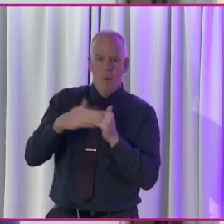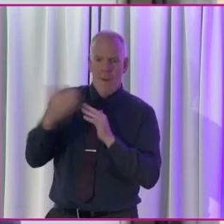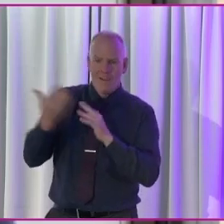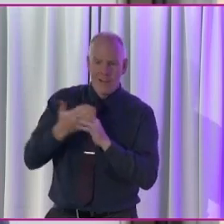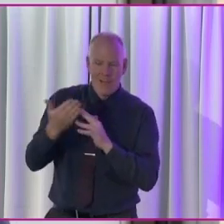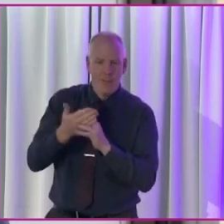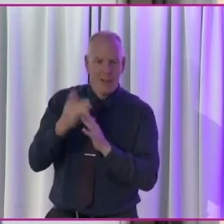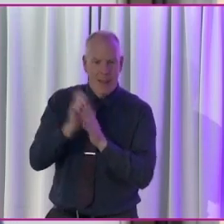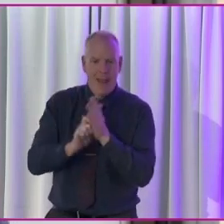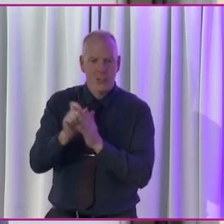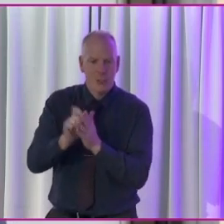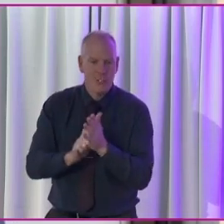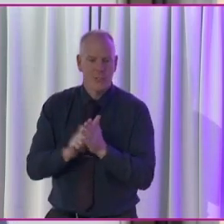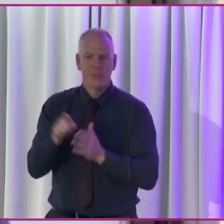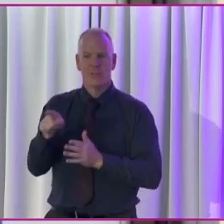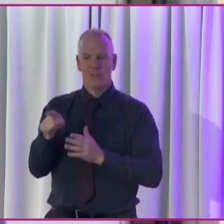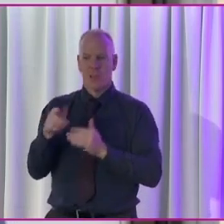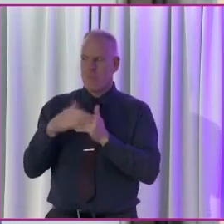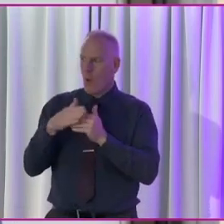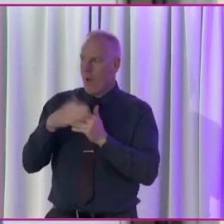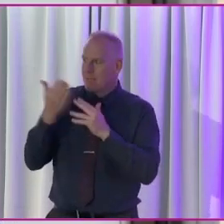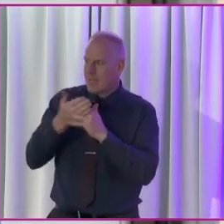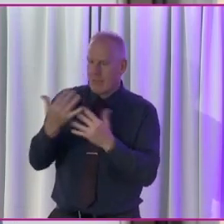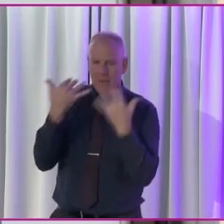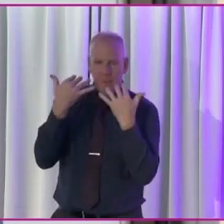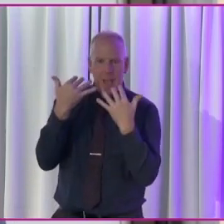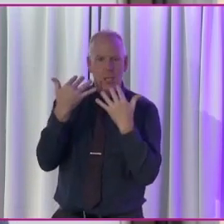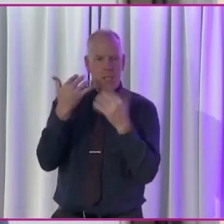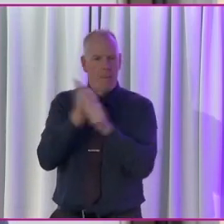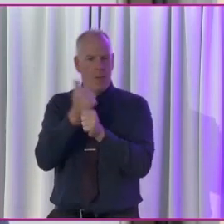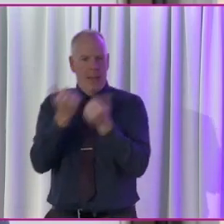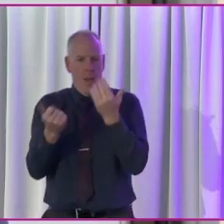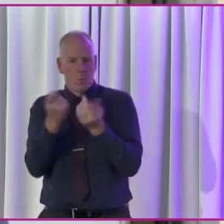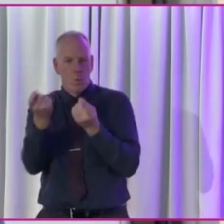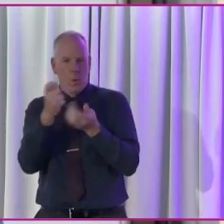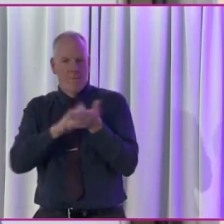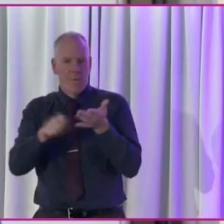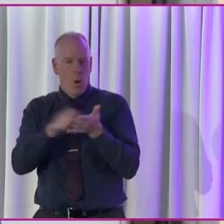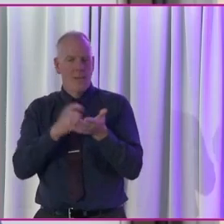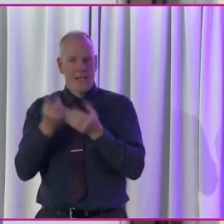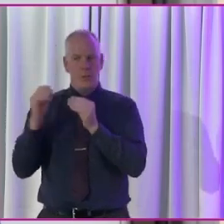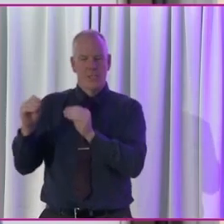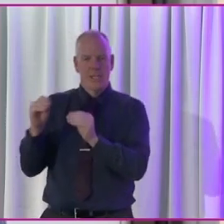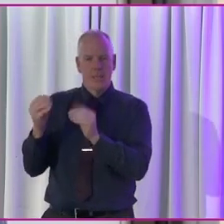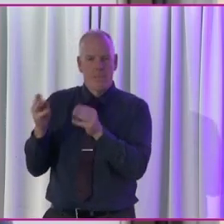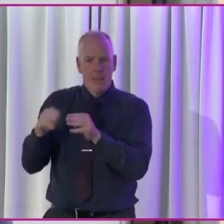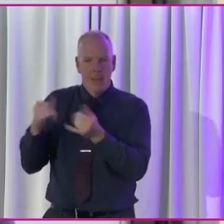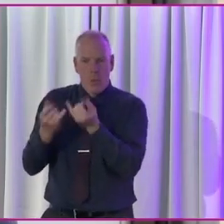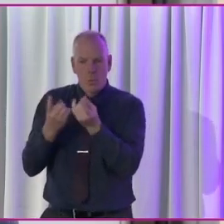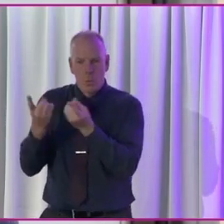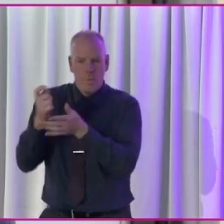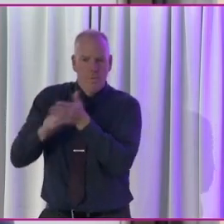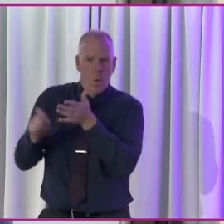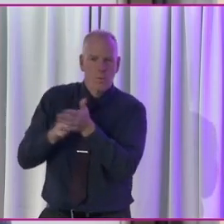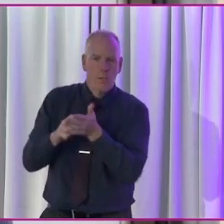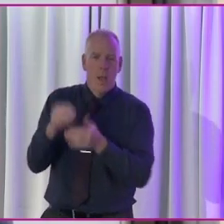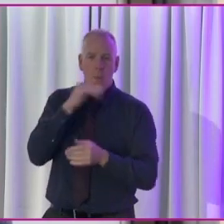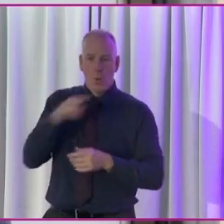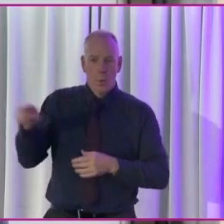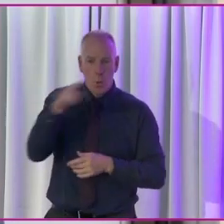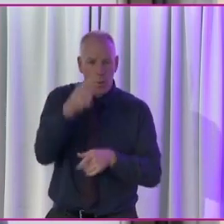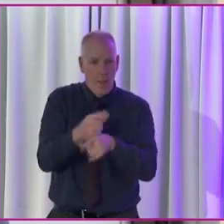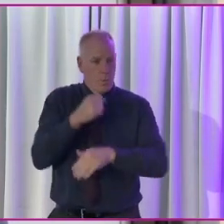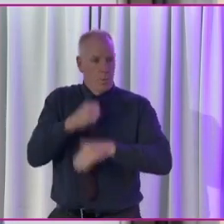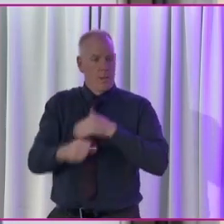accessible elections and more accessible information on voting and voter education. It's important that those of you attending